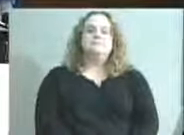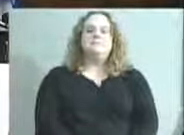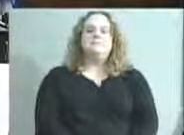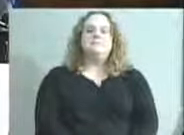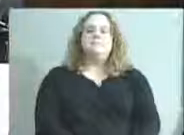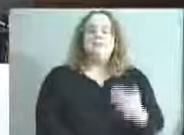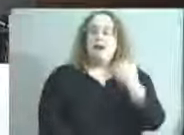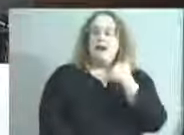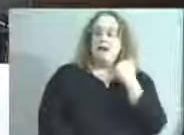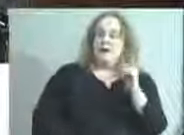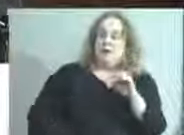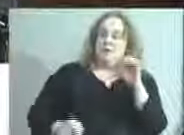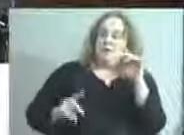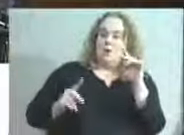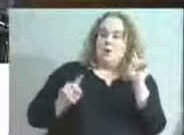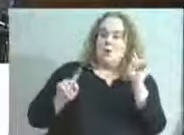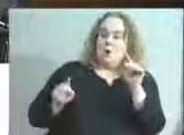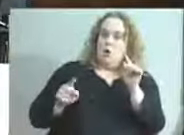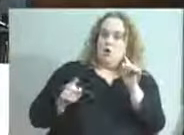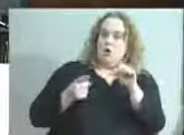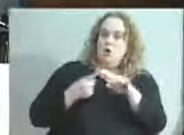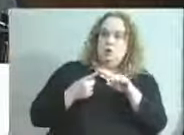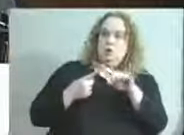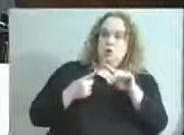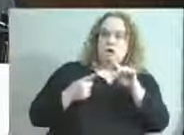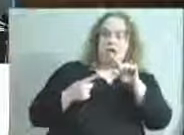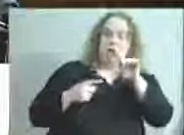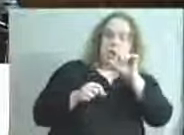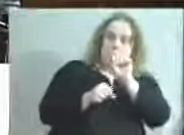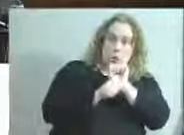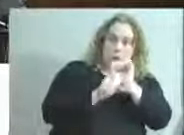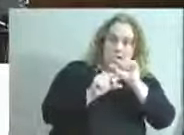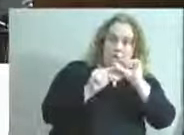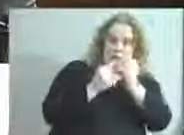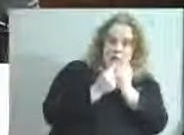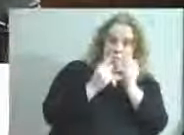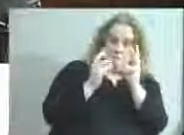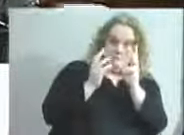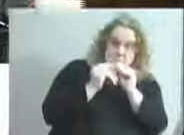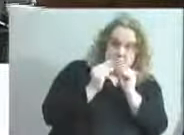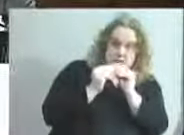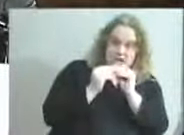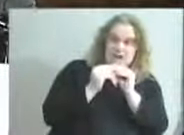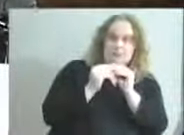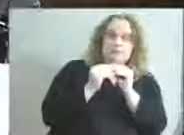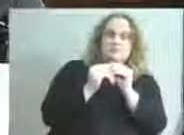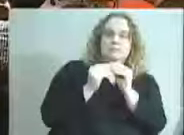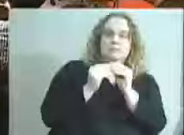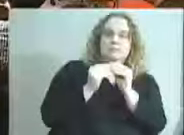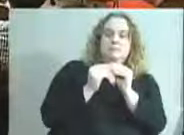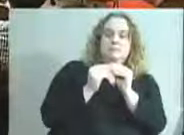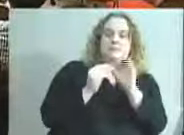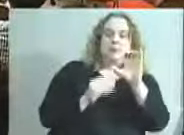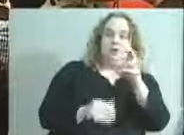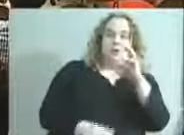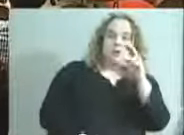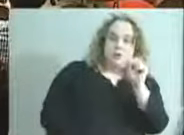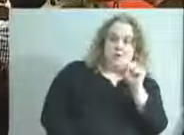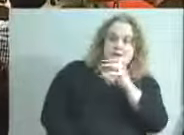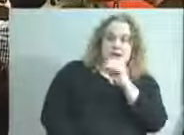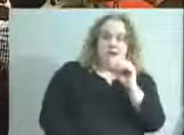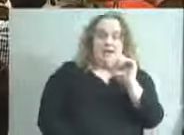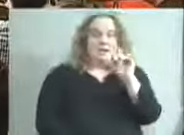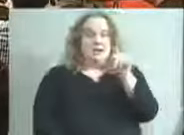opportunity to attend the other working groups, both, you know, the one that Chris and Steph were leading